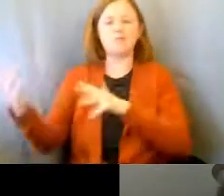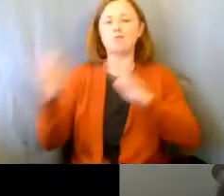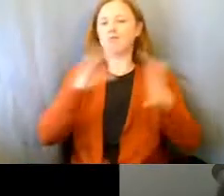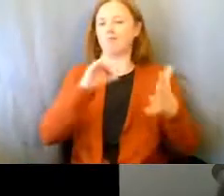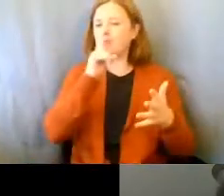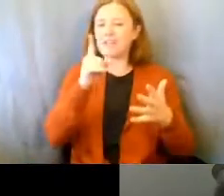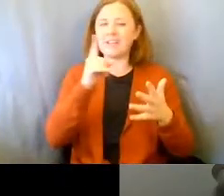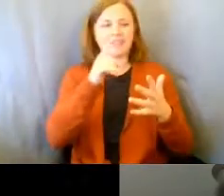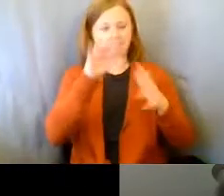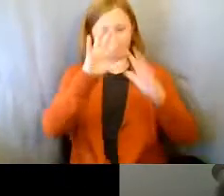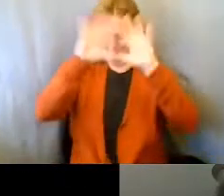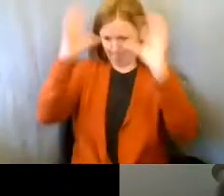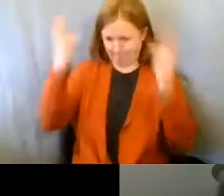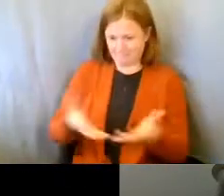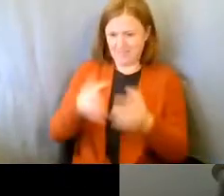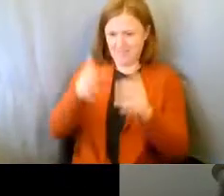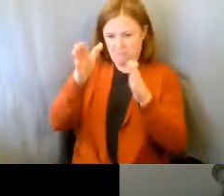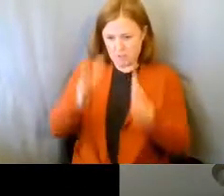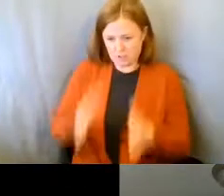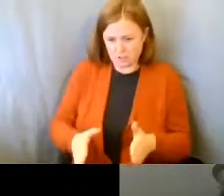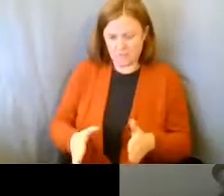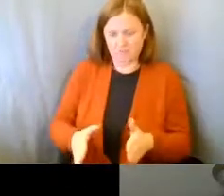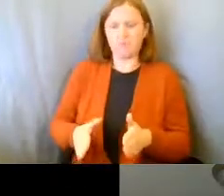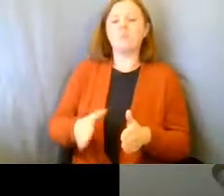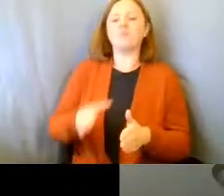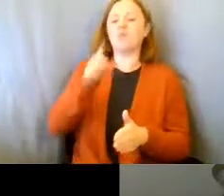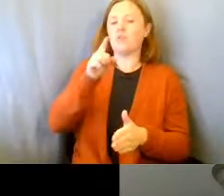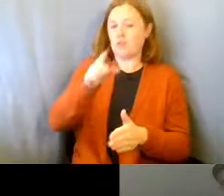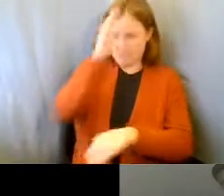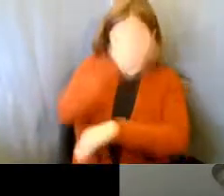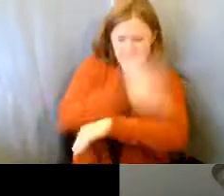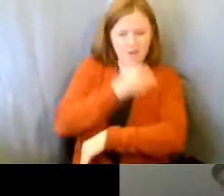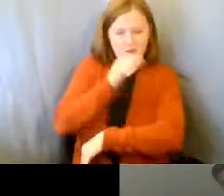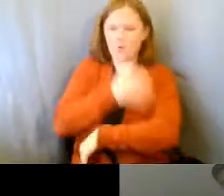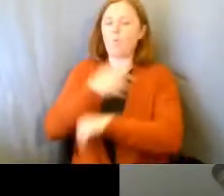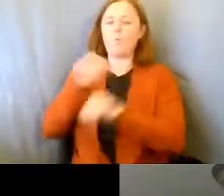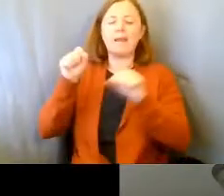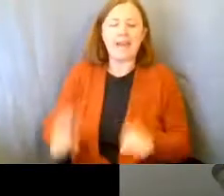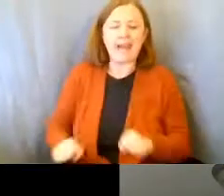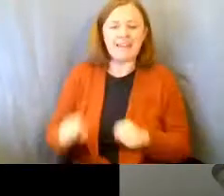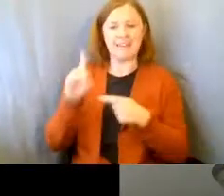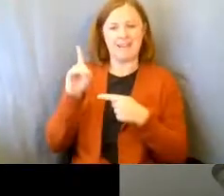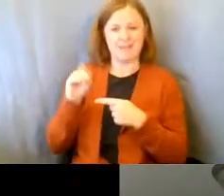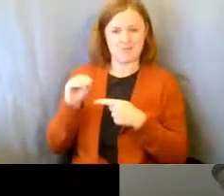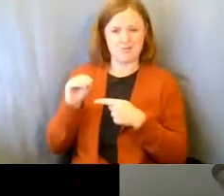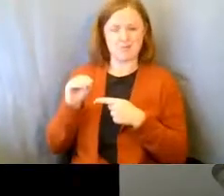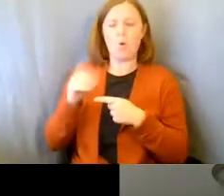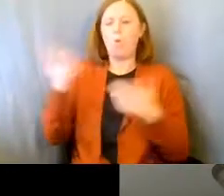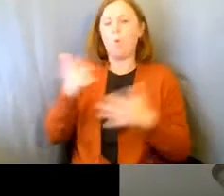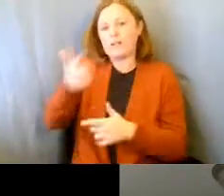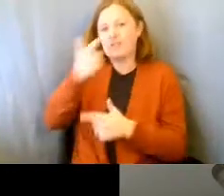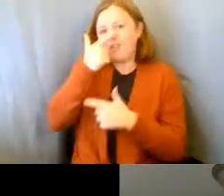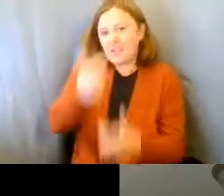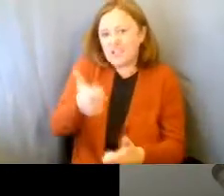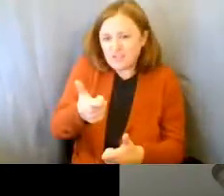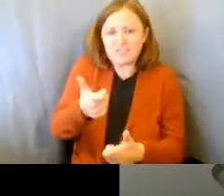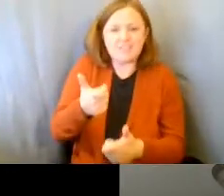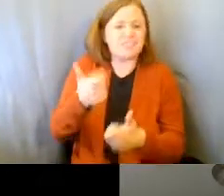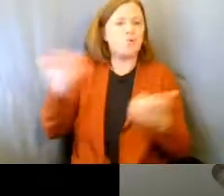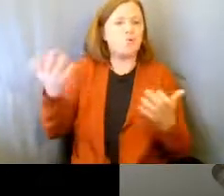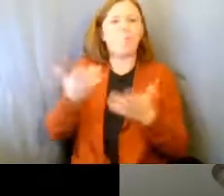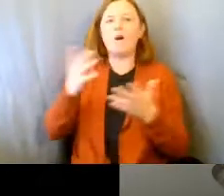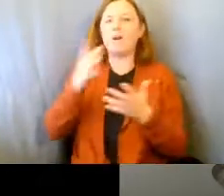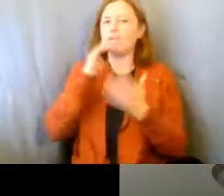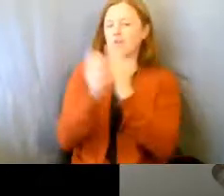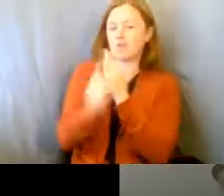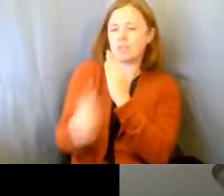really, it's looking at what can your son or daughter do, right? What is it that interests them? And where are